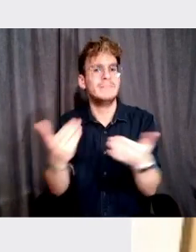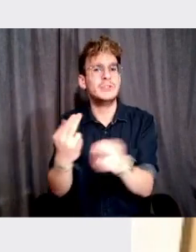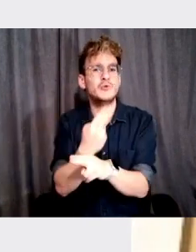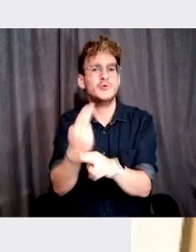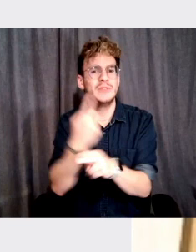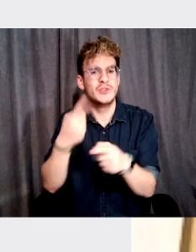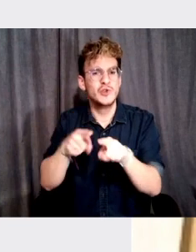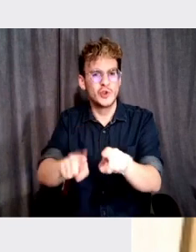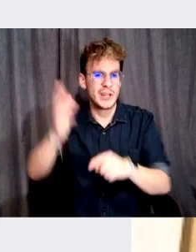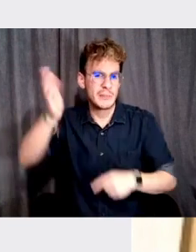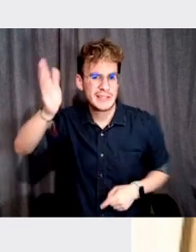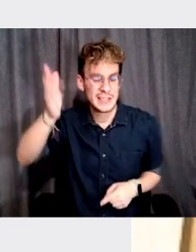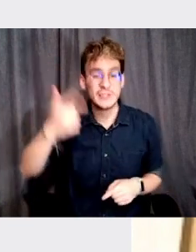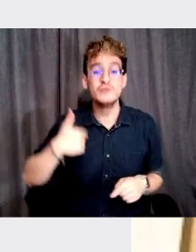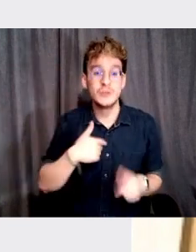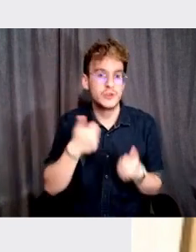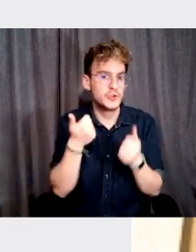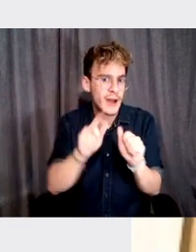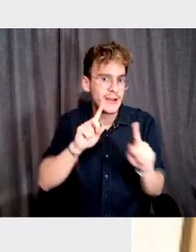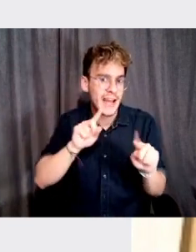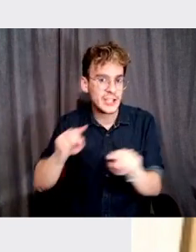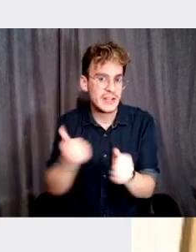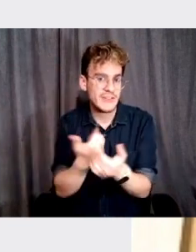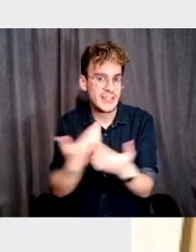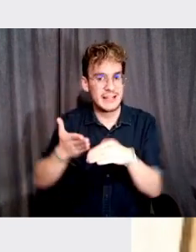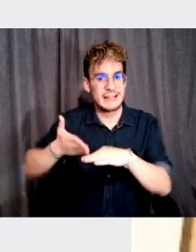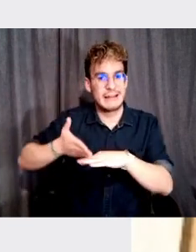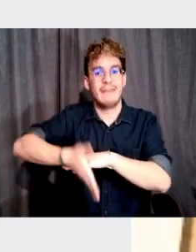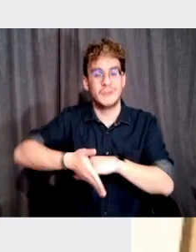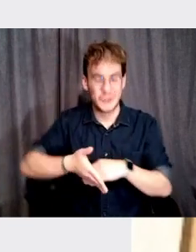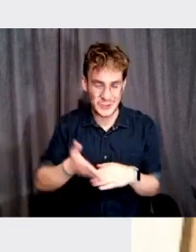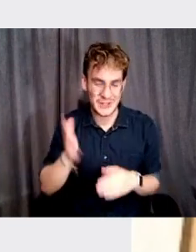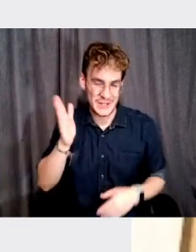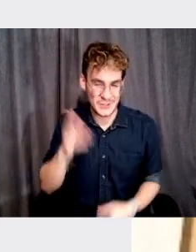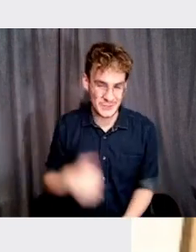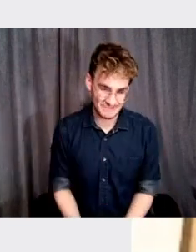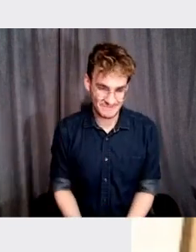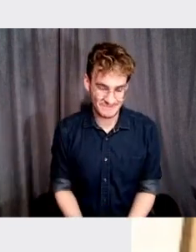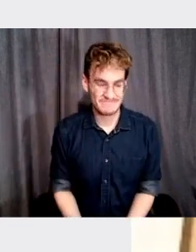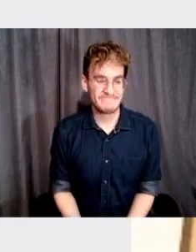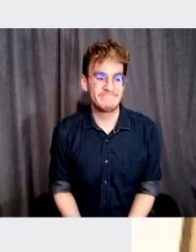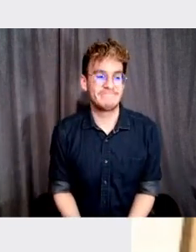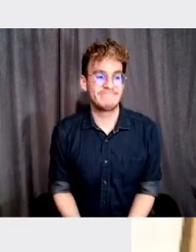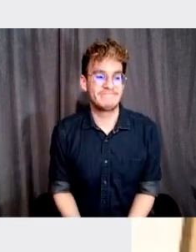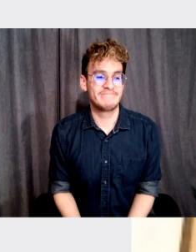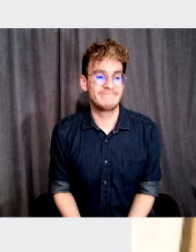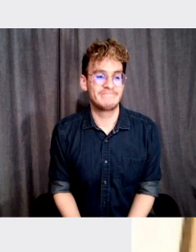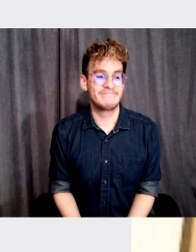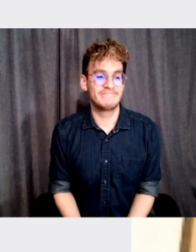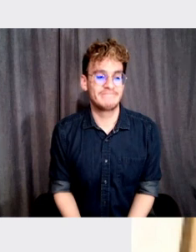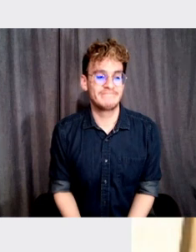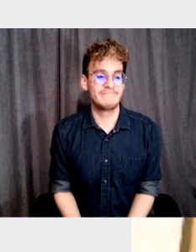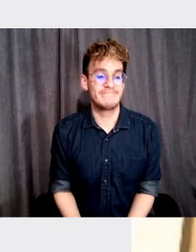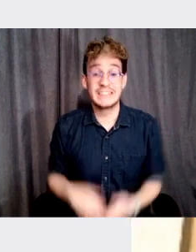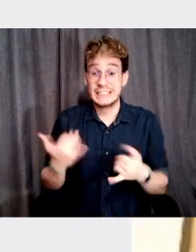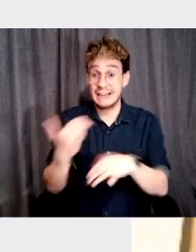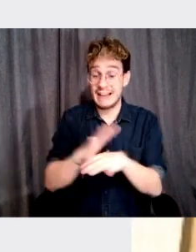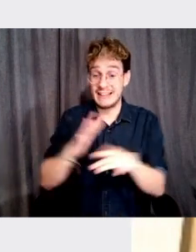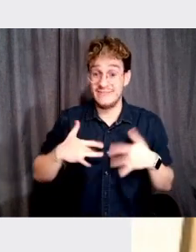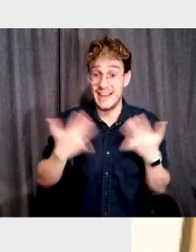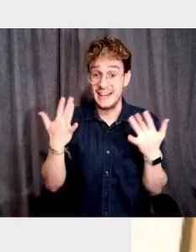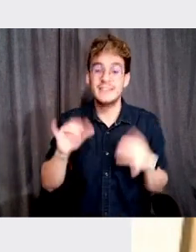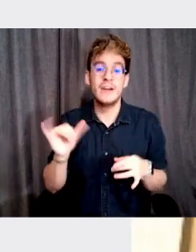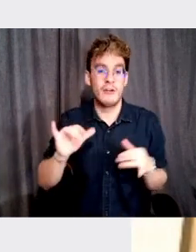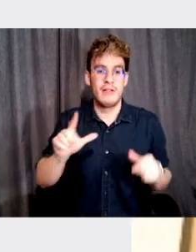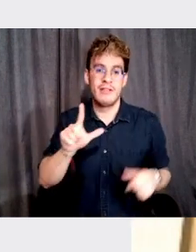&A feature, and we'll try to get to as many of them as possible during our closing Q&A segment. Tonight's event will also